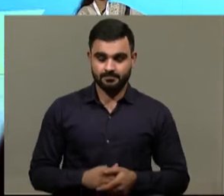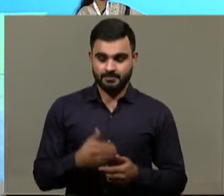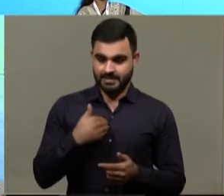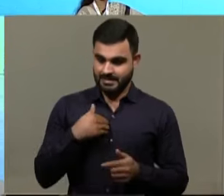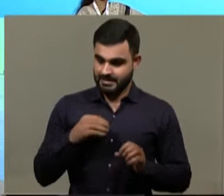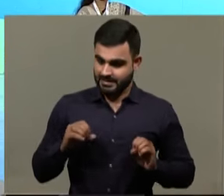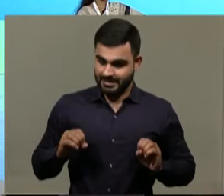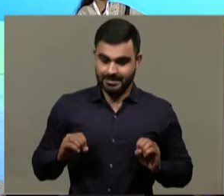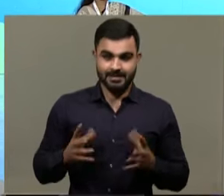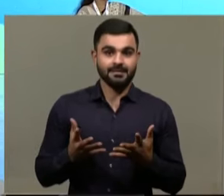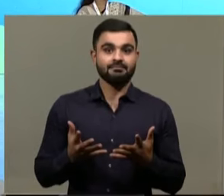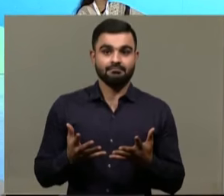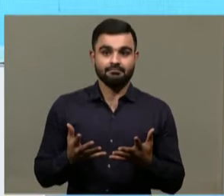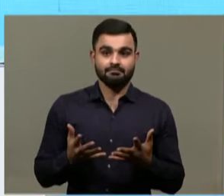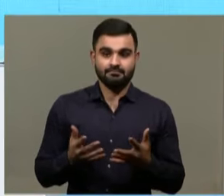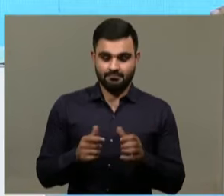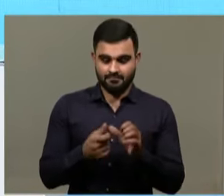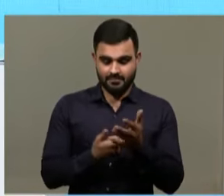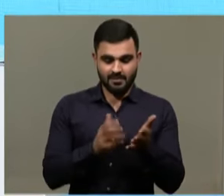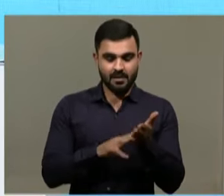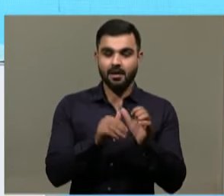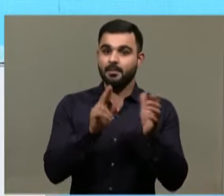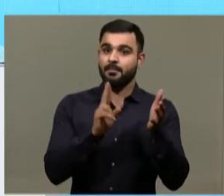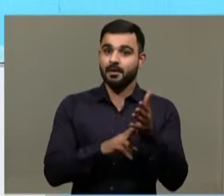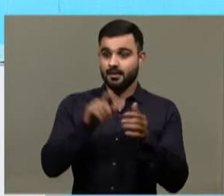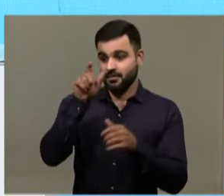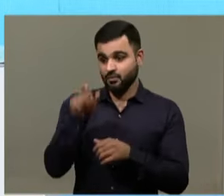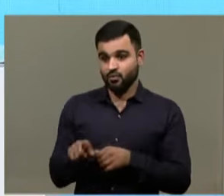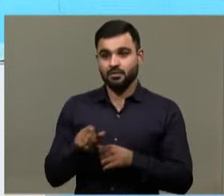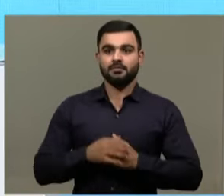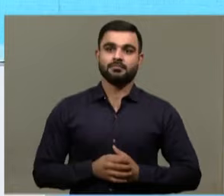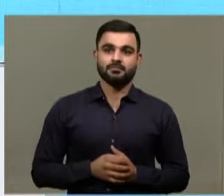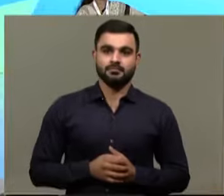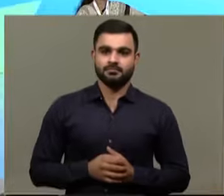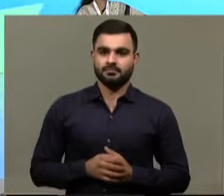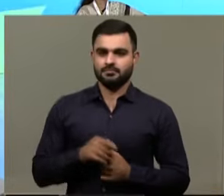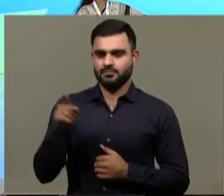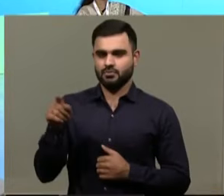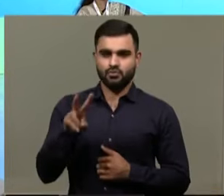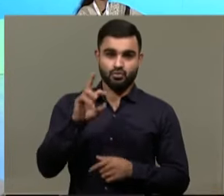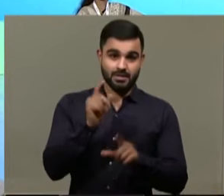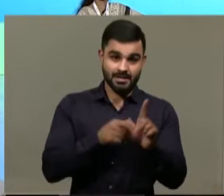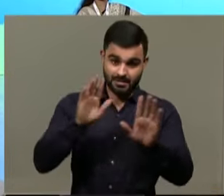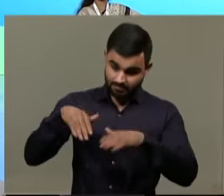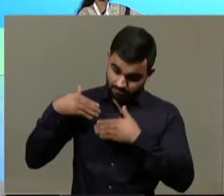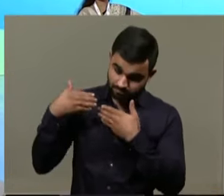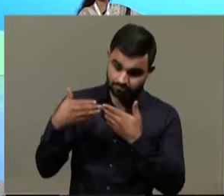start with Arman. Arman, in last 20 years,